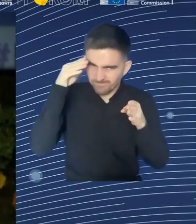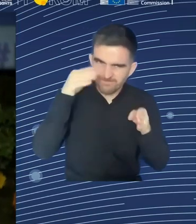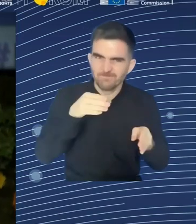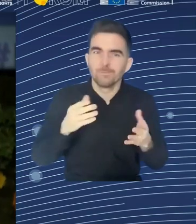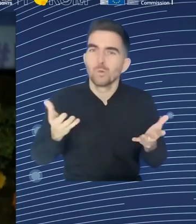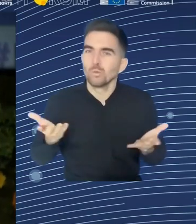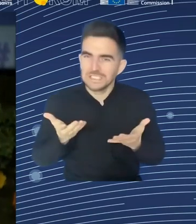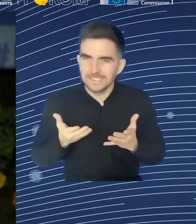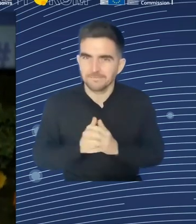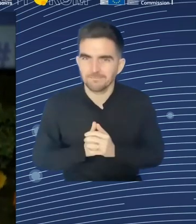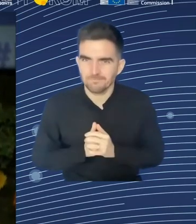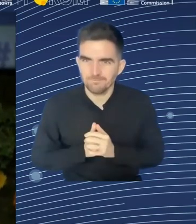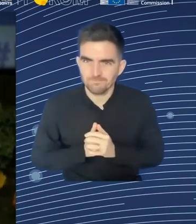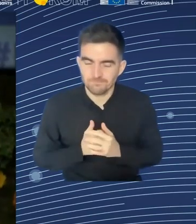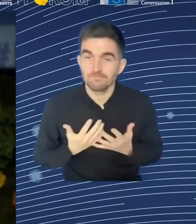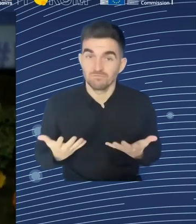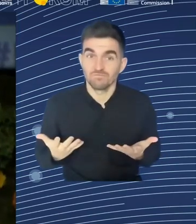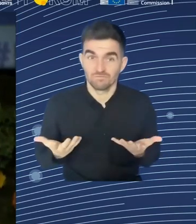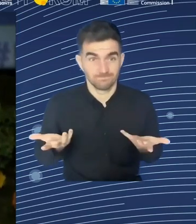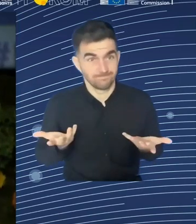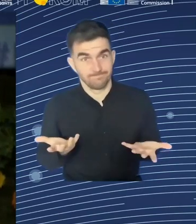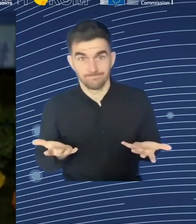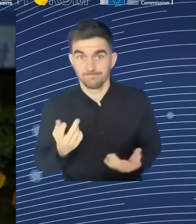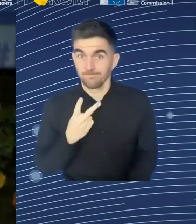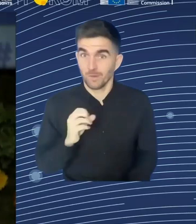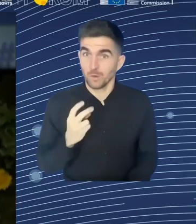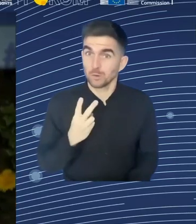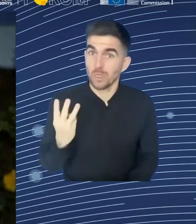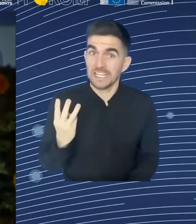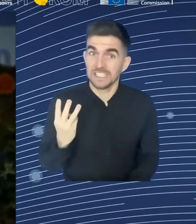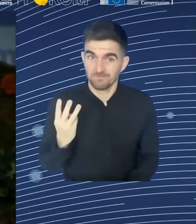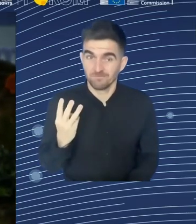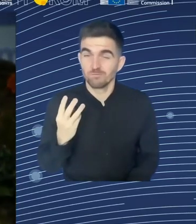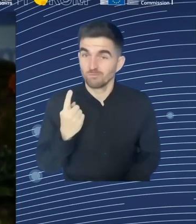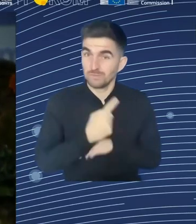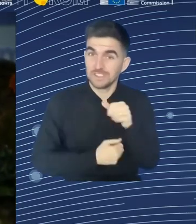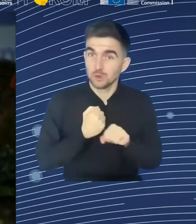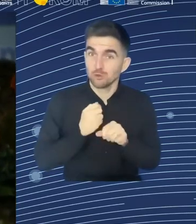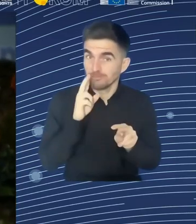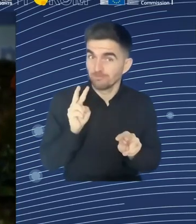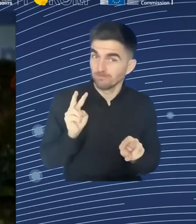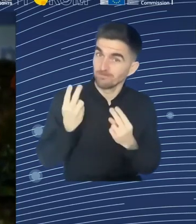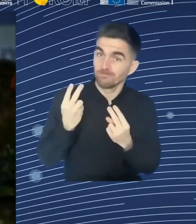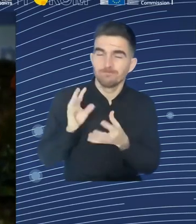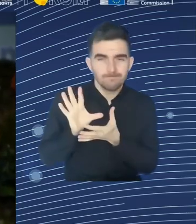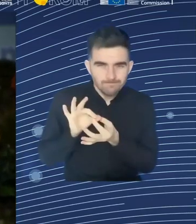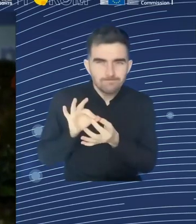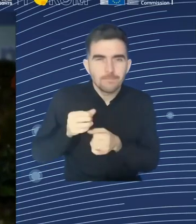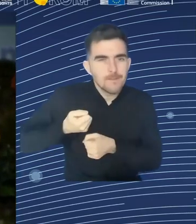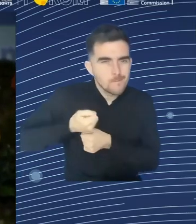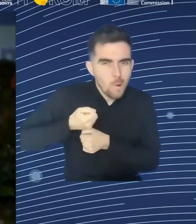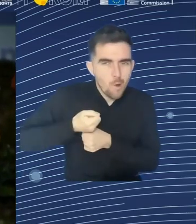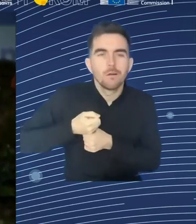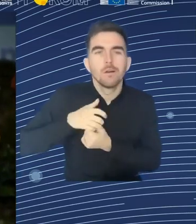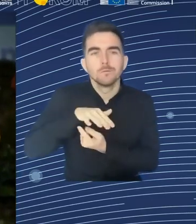ESDE for short. We're going to be talking about ESDE a few times throughout the day, so you might as well memorize that.